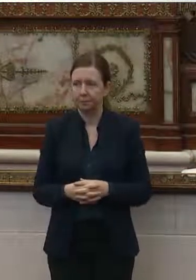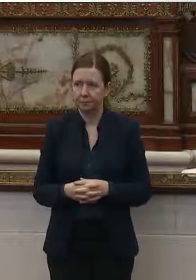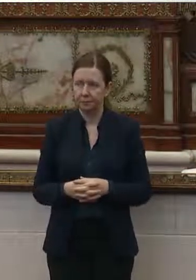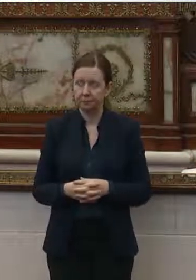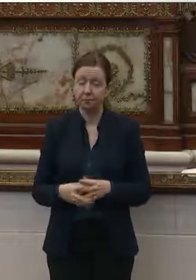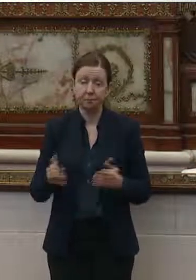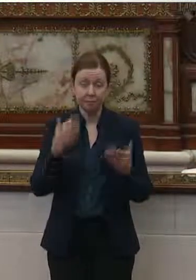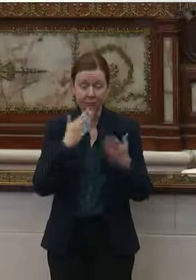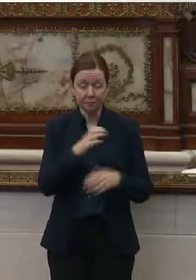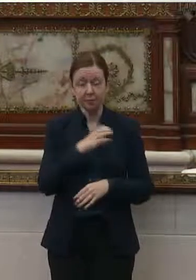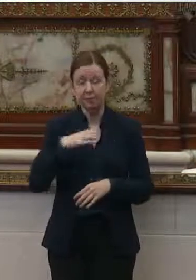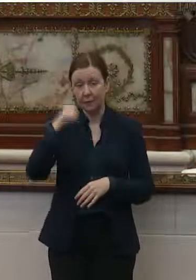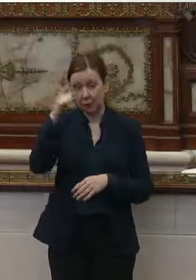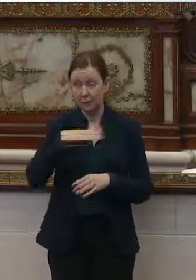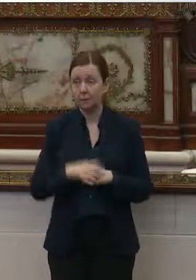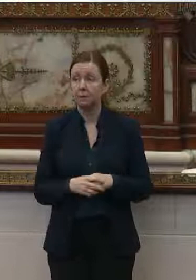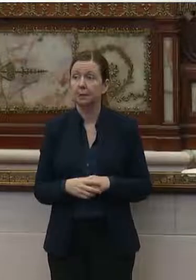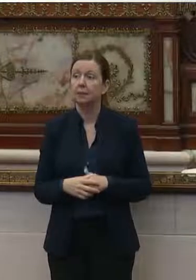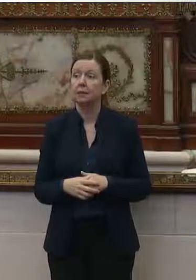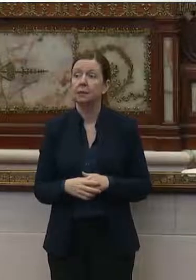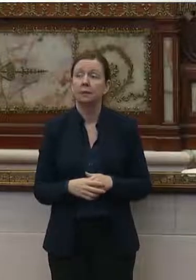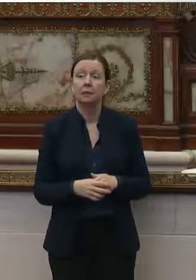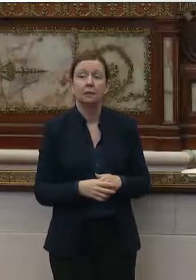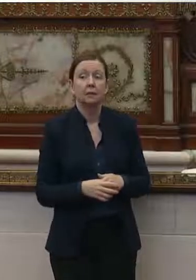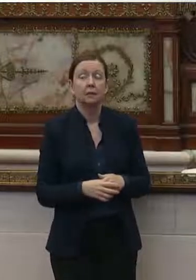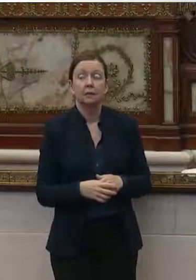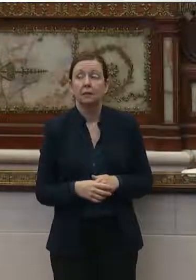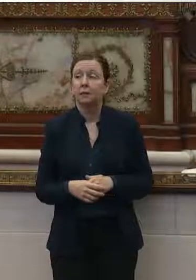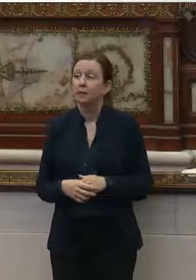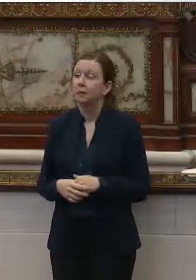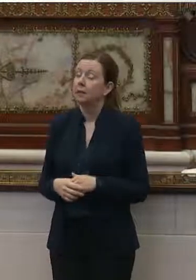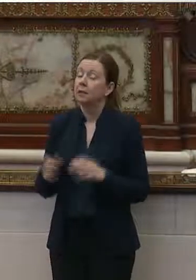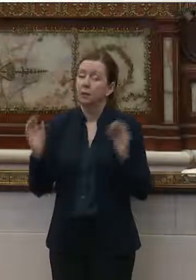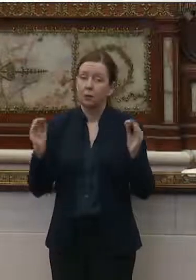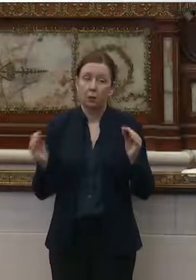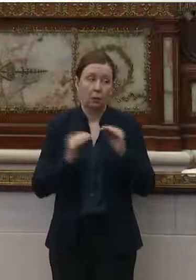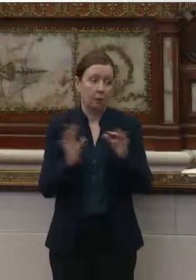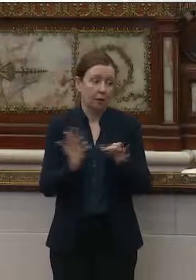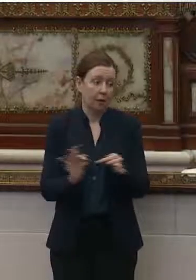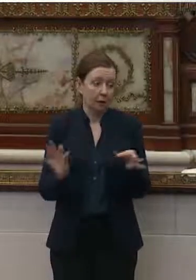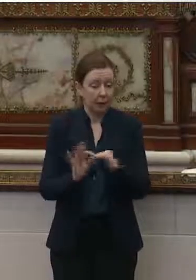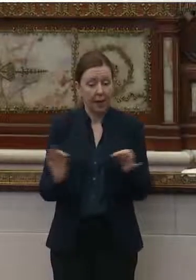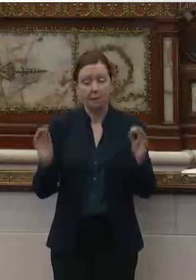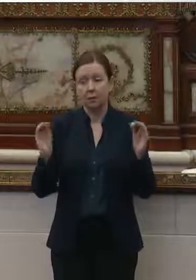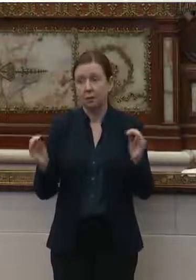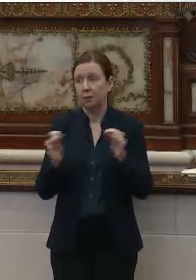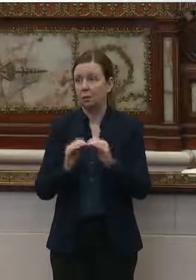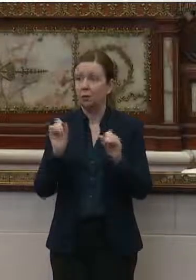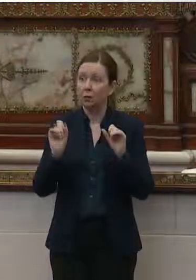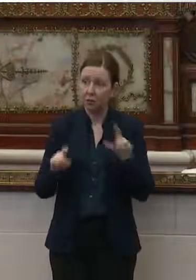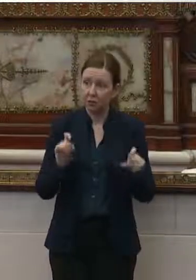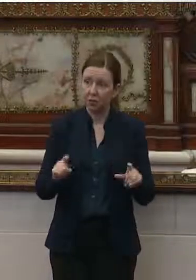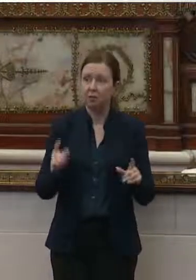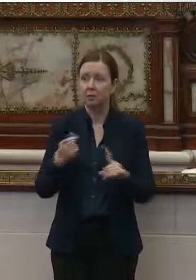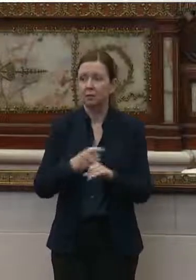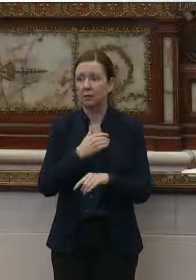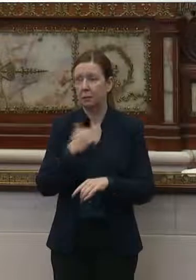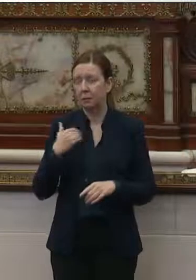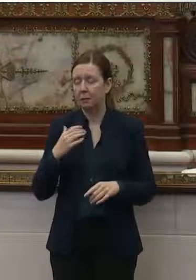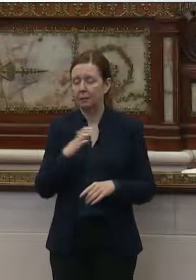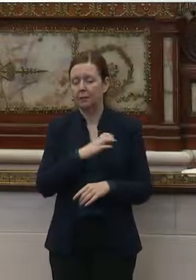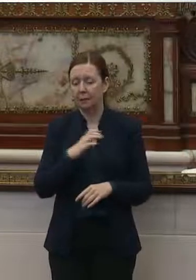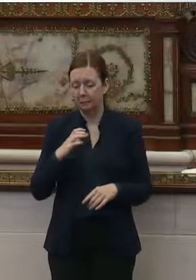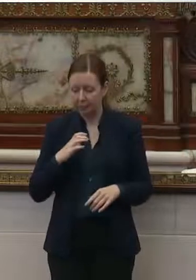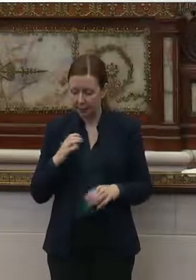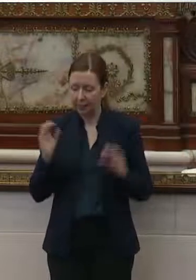Thank you, Councilman. And there being no more comments or no further questions from members of the committee